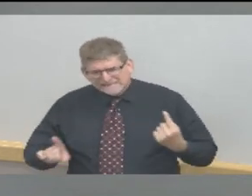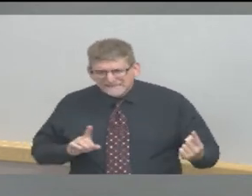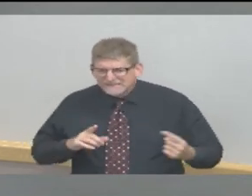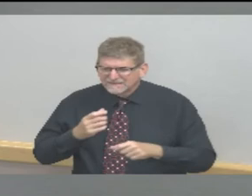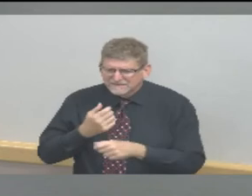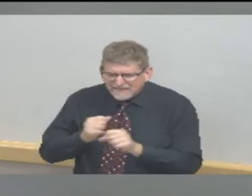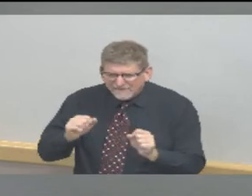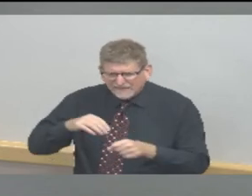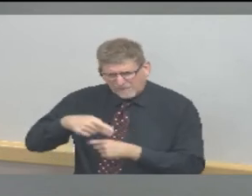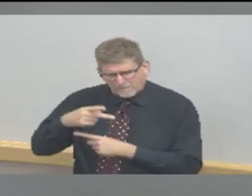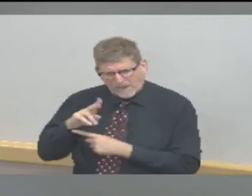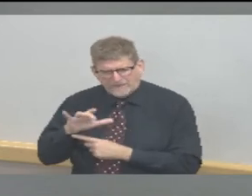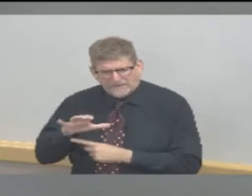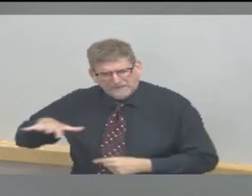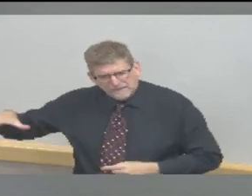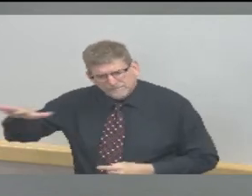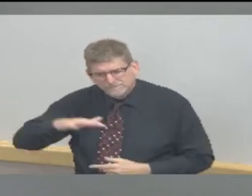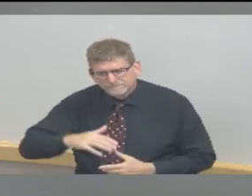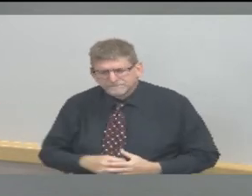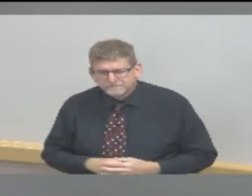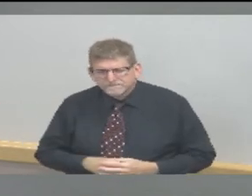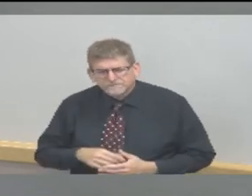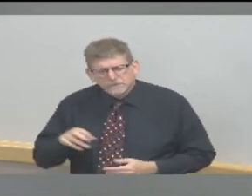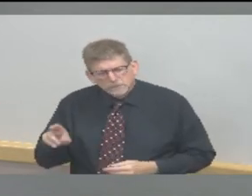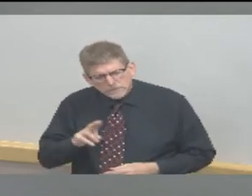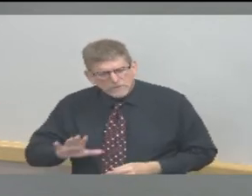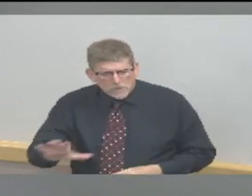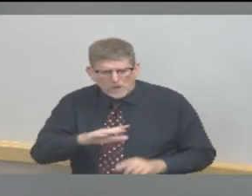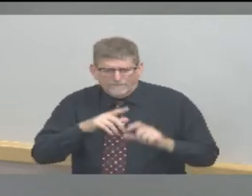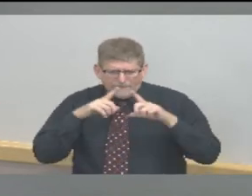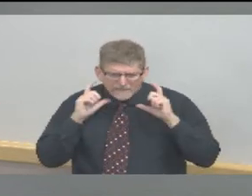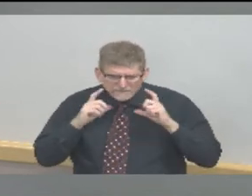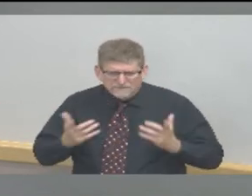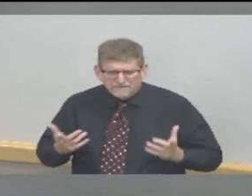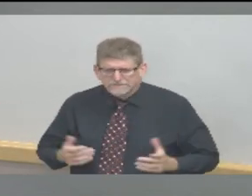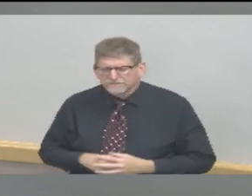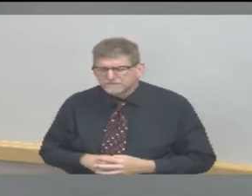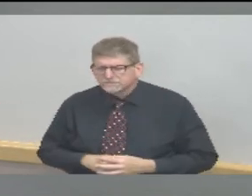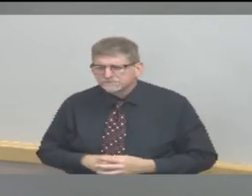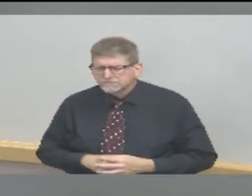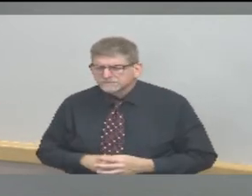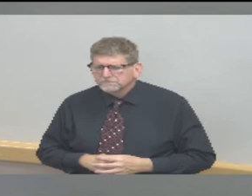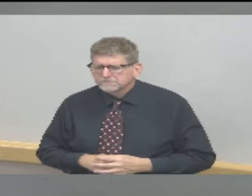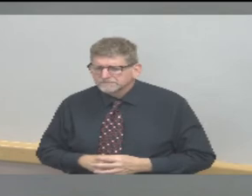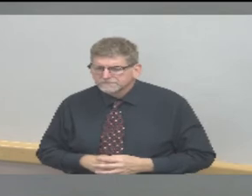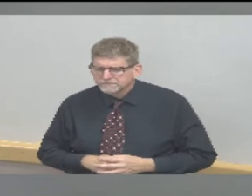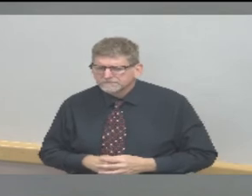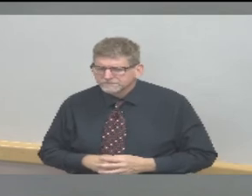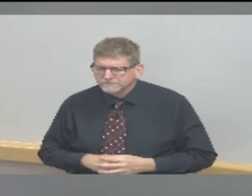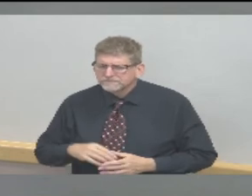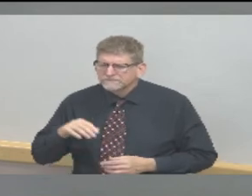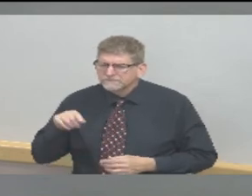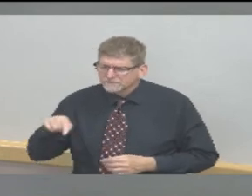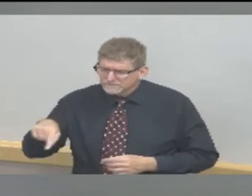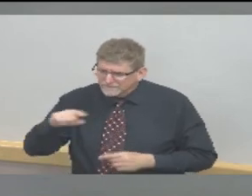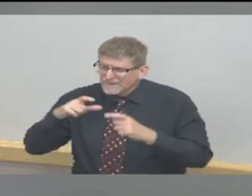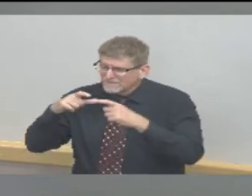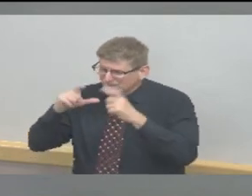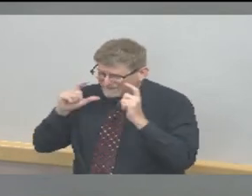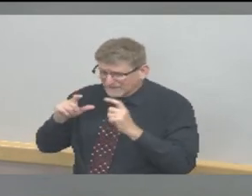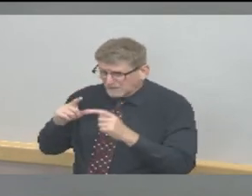your household. Wearing masks. Masks work. If we all are wearing them, we can protect each other